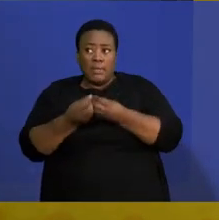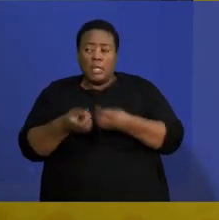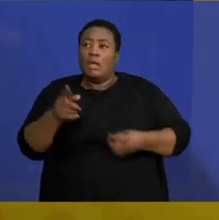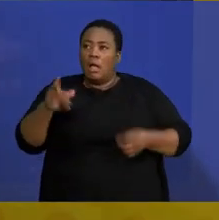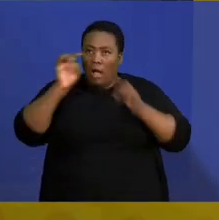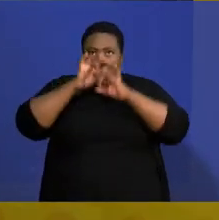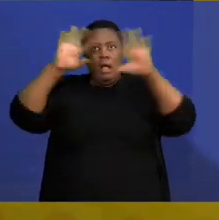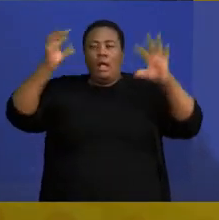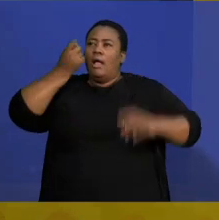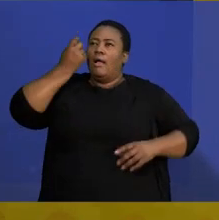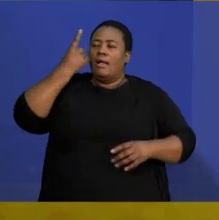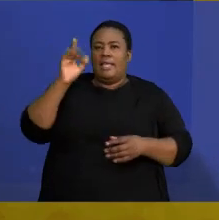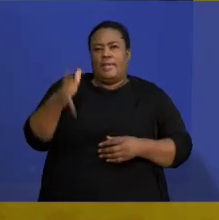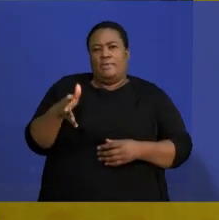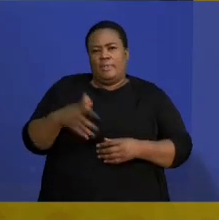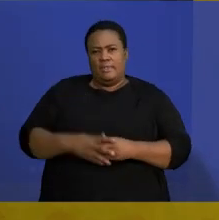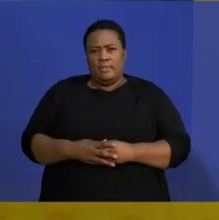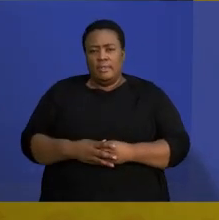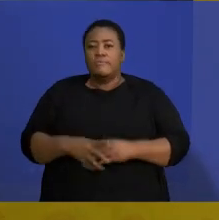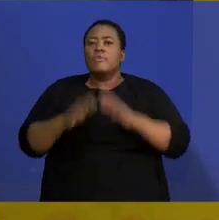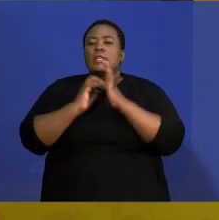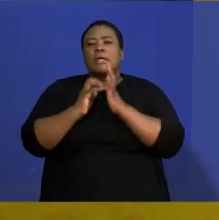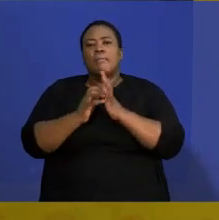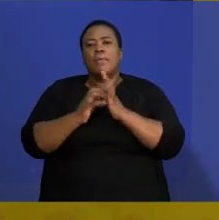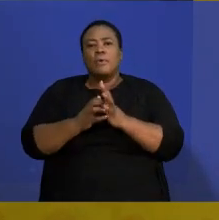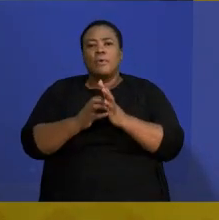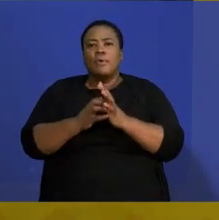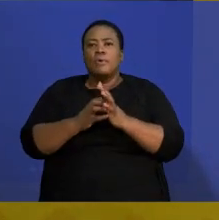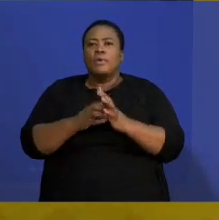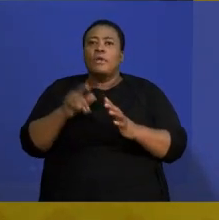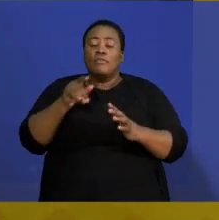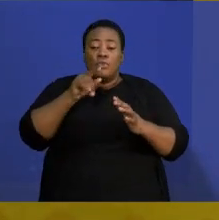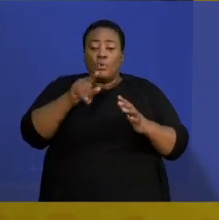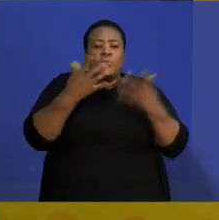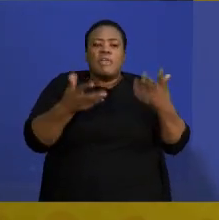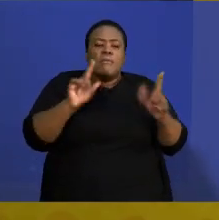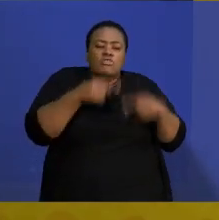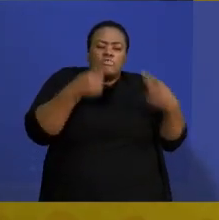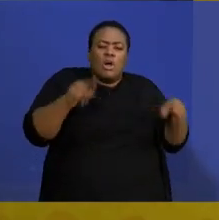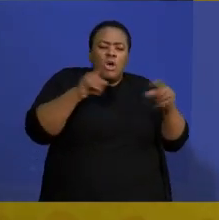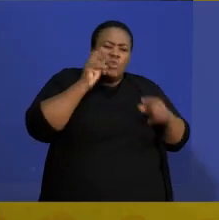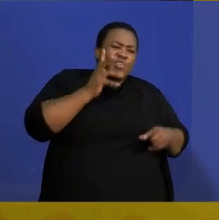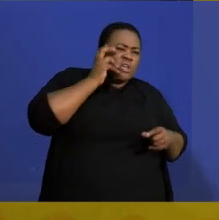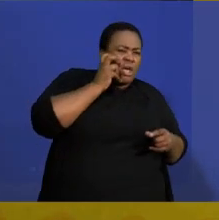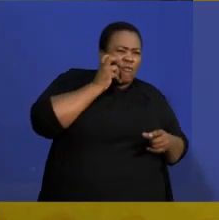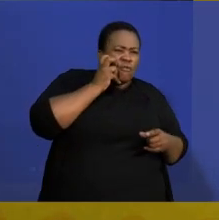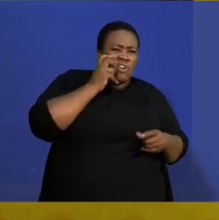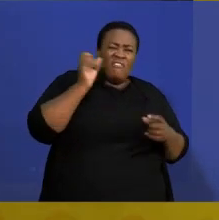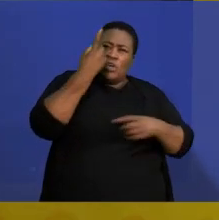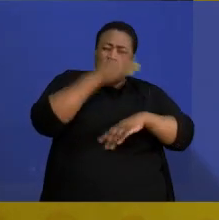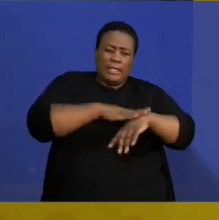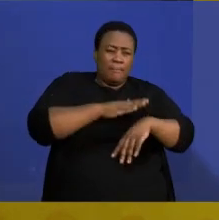it. Let's just make a typical example. For you to learn a song that you just heard for the first time, you need to listen to it